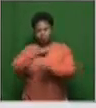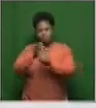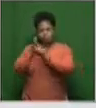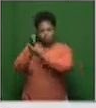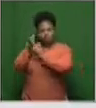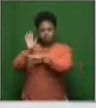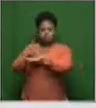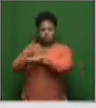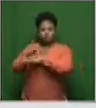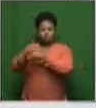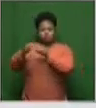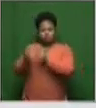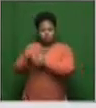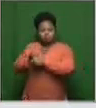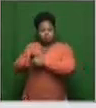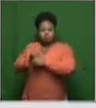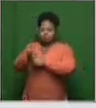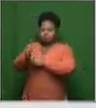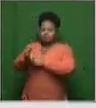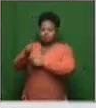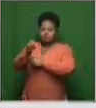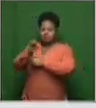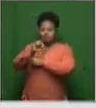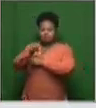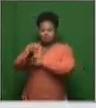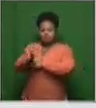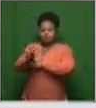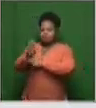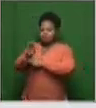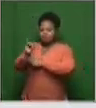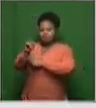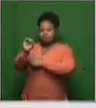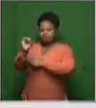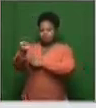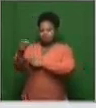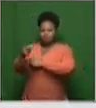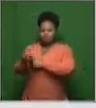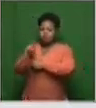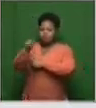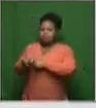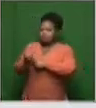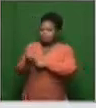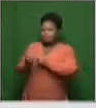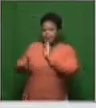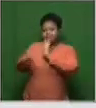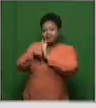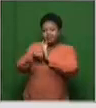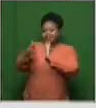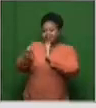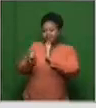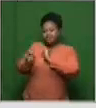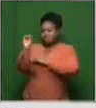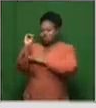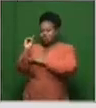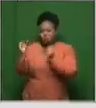vaccine which has been produced by Pfizer-BioNTech. Now, that vaccine has to be stored at minus 70 degrees and is not a